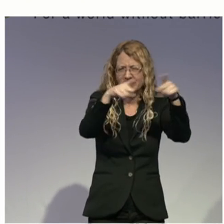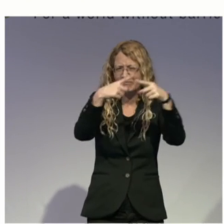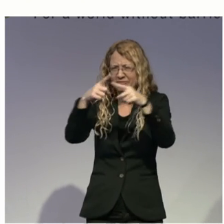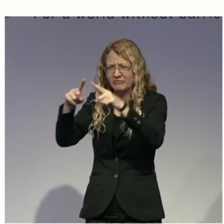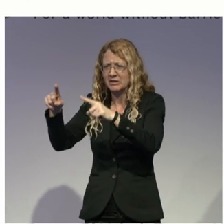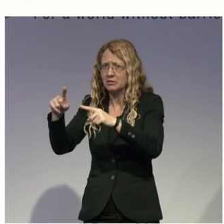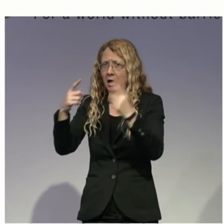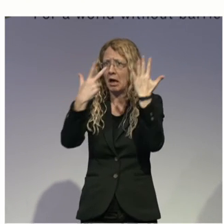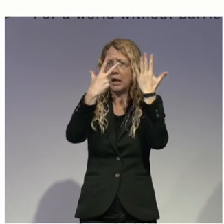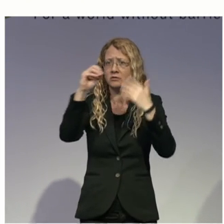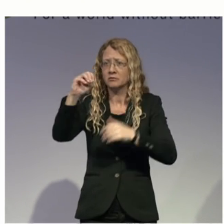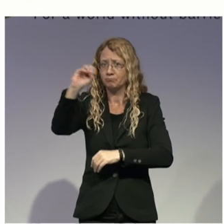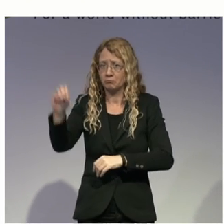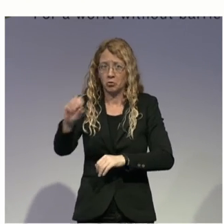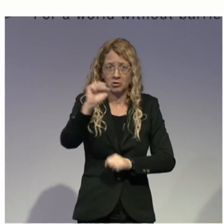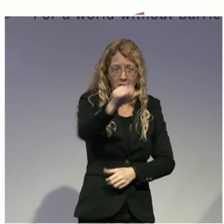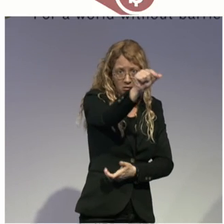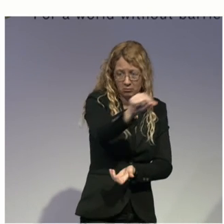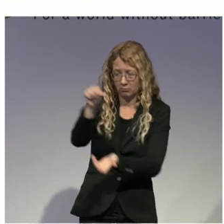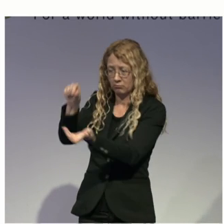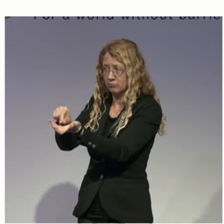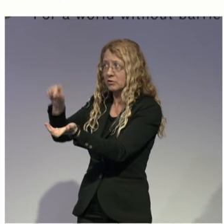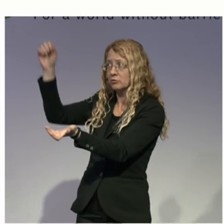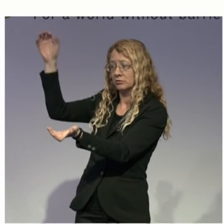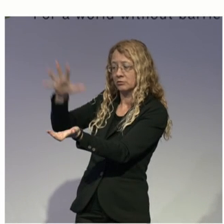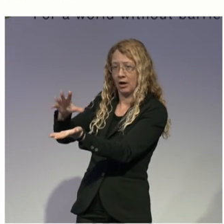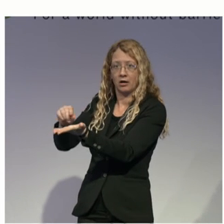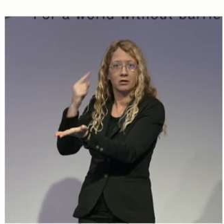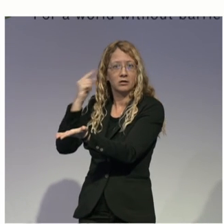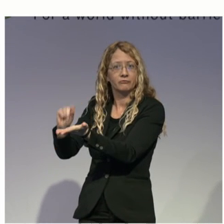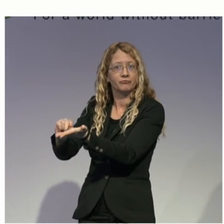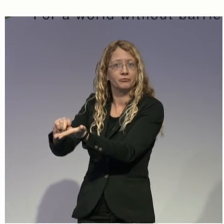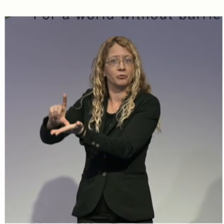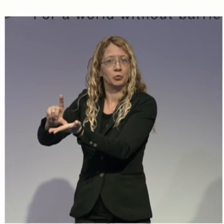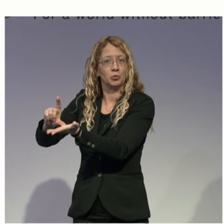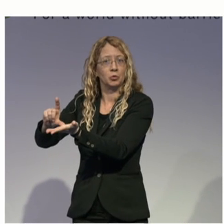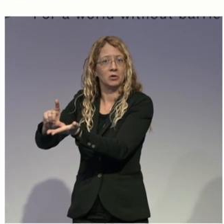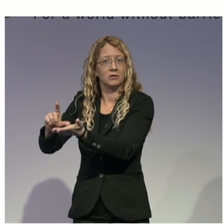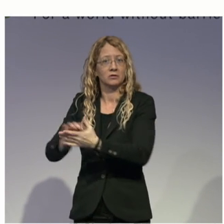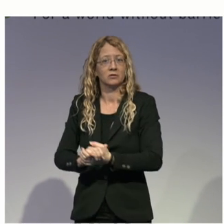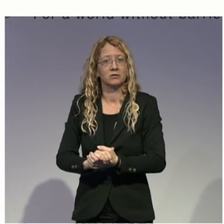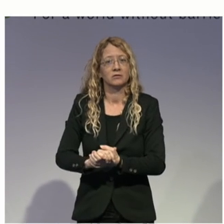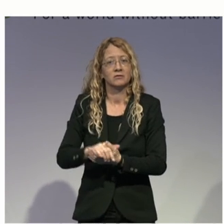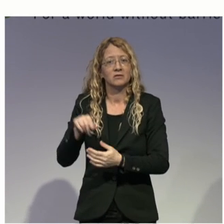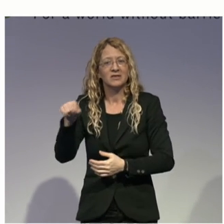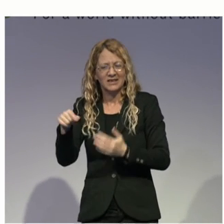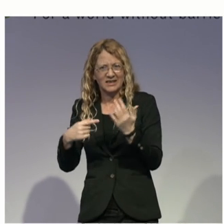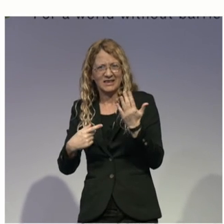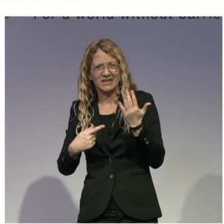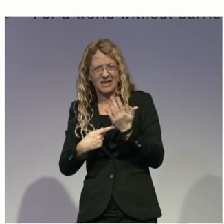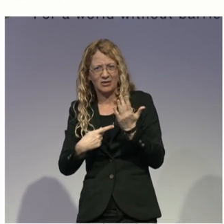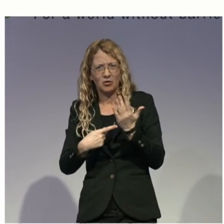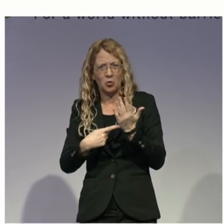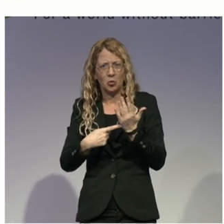As it is about using appropriate technologies, appropriate technologies for people, which are